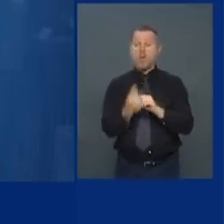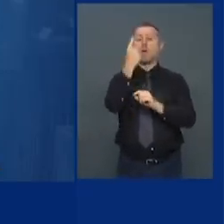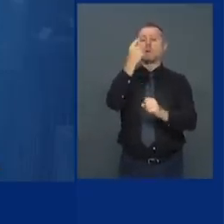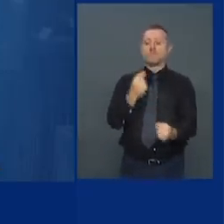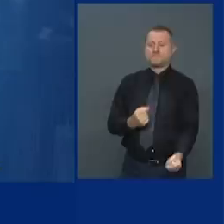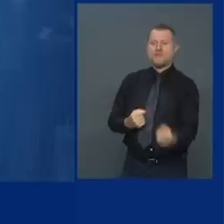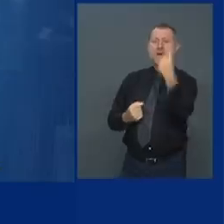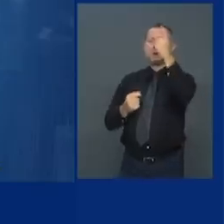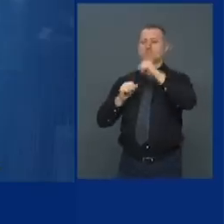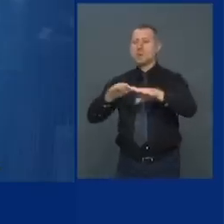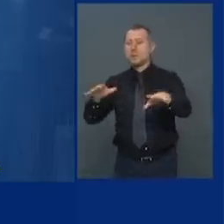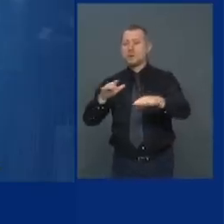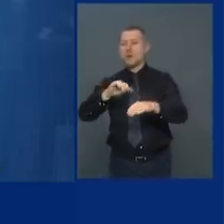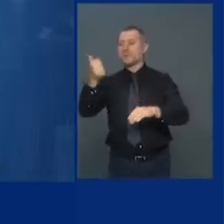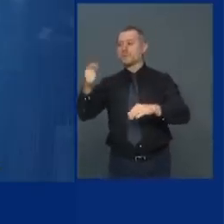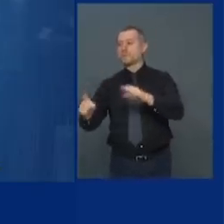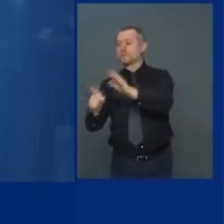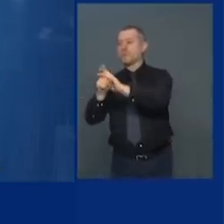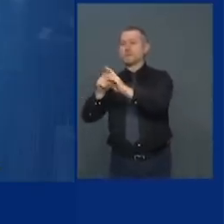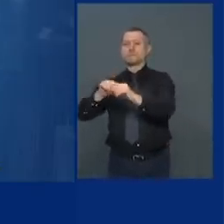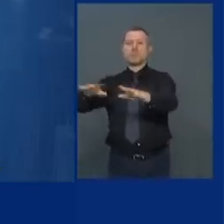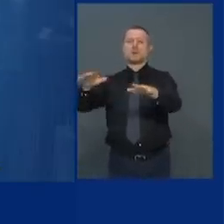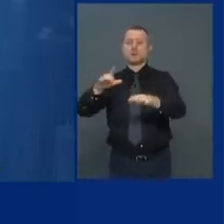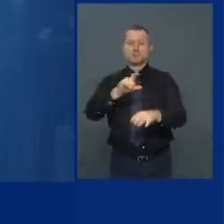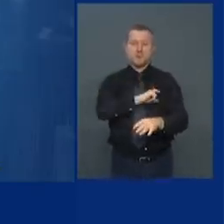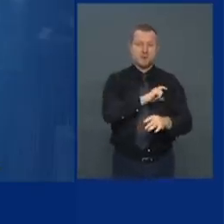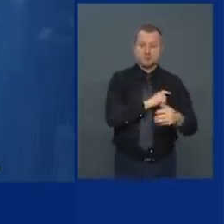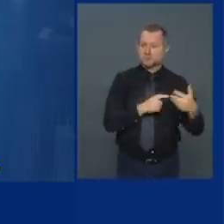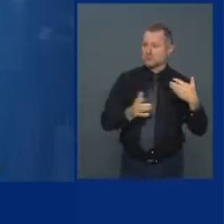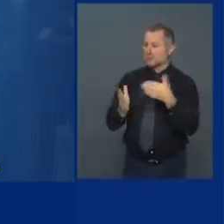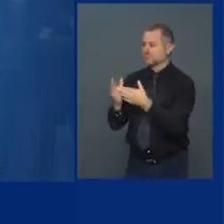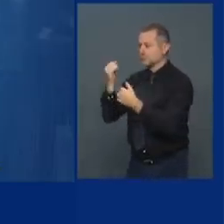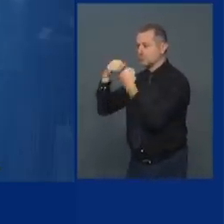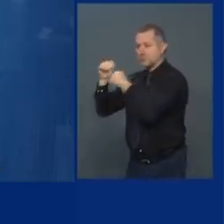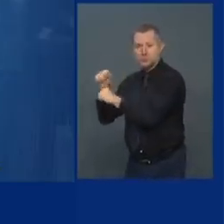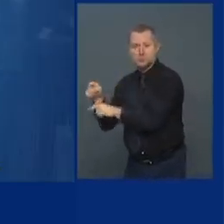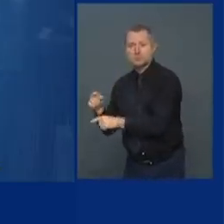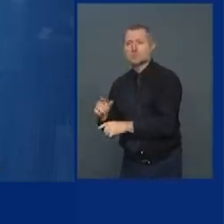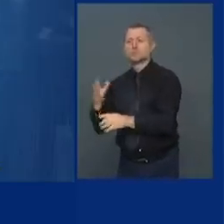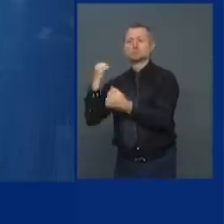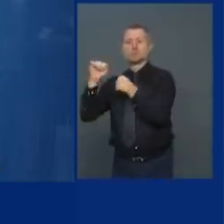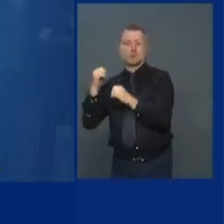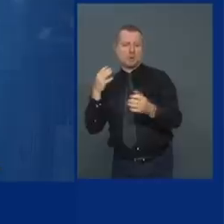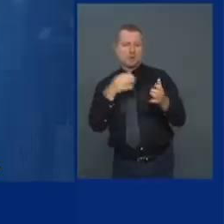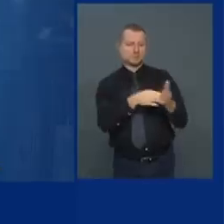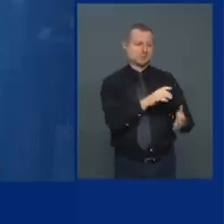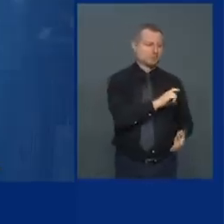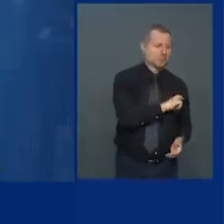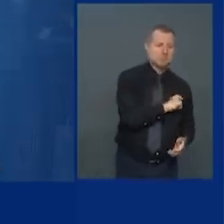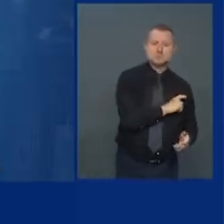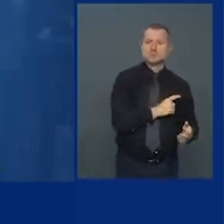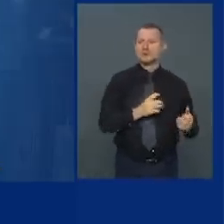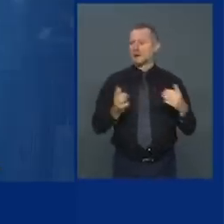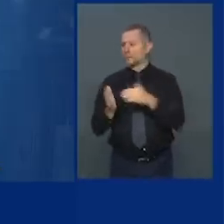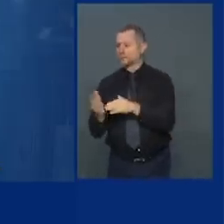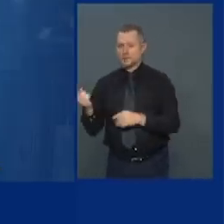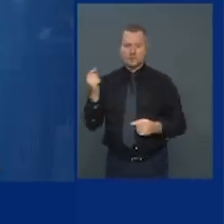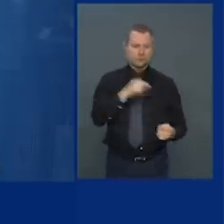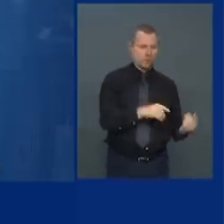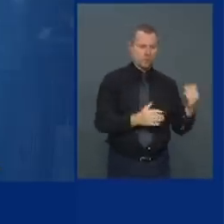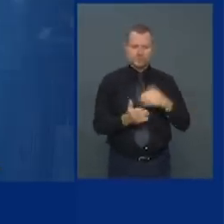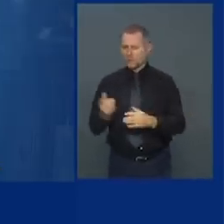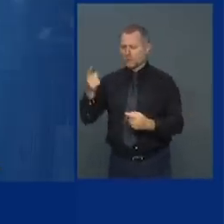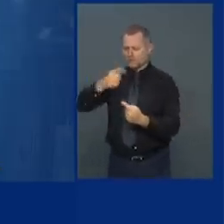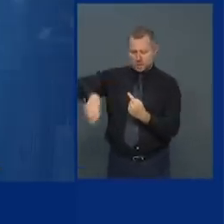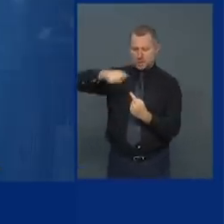cop versus protester protester protester versus cop it's over and over and over the same